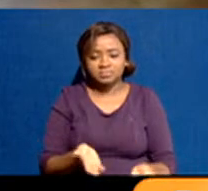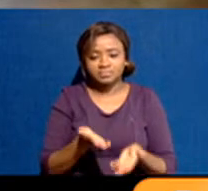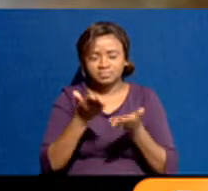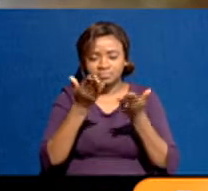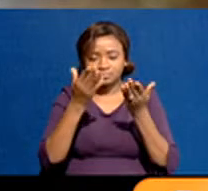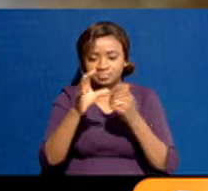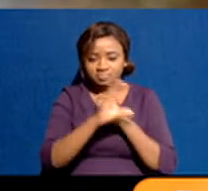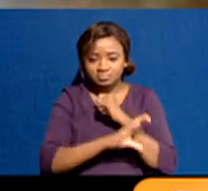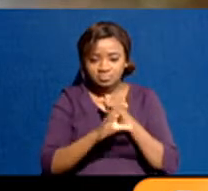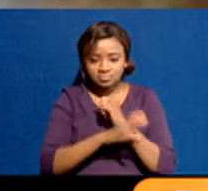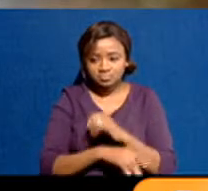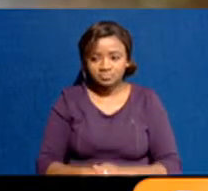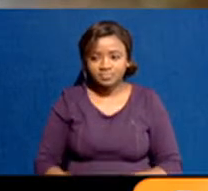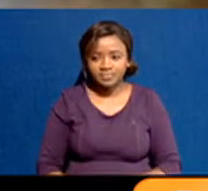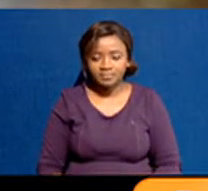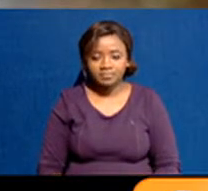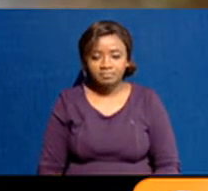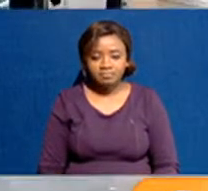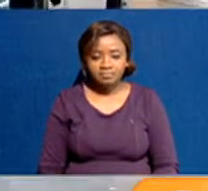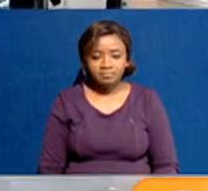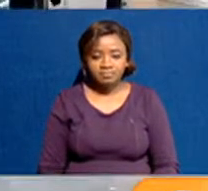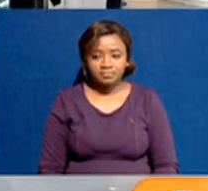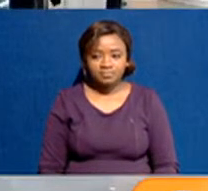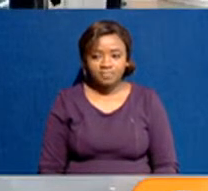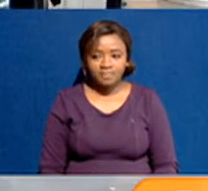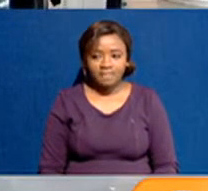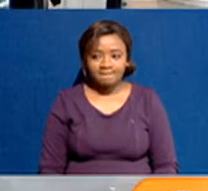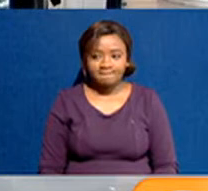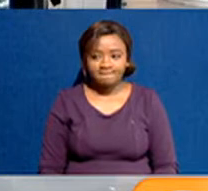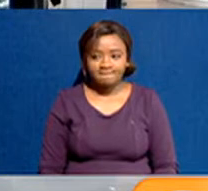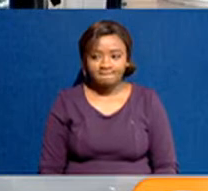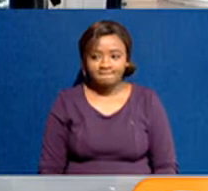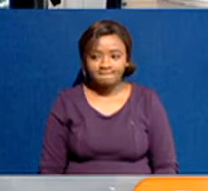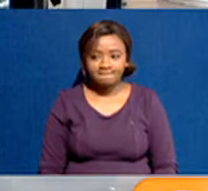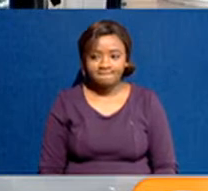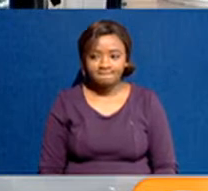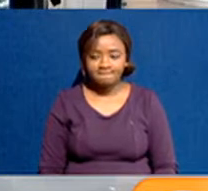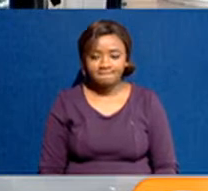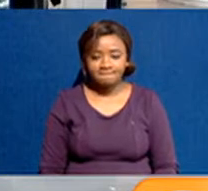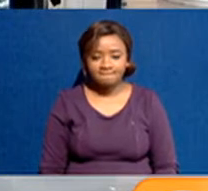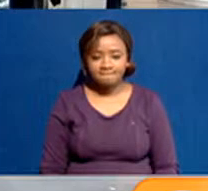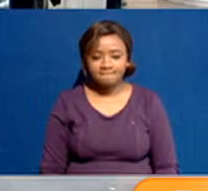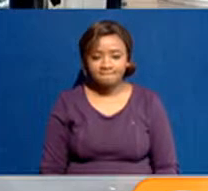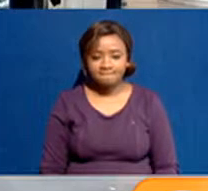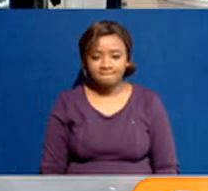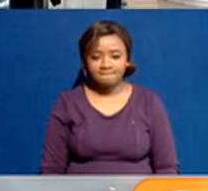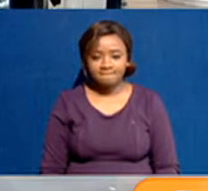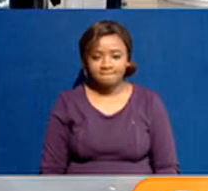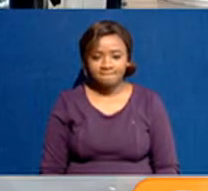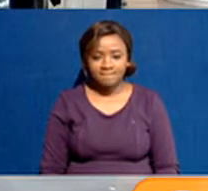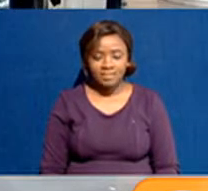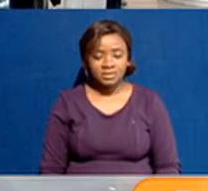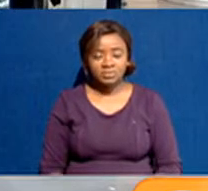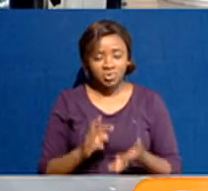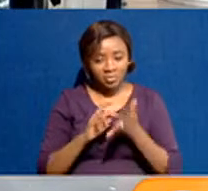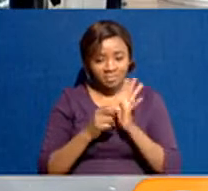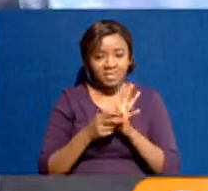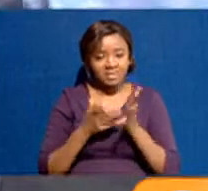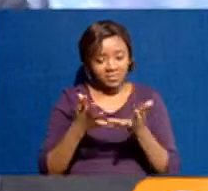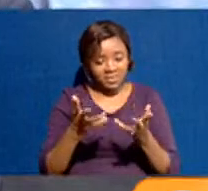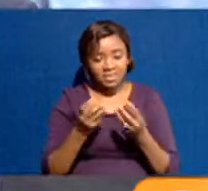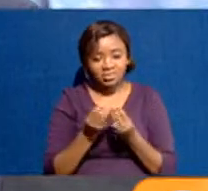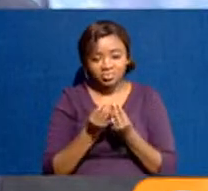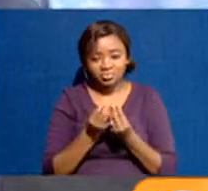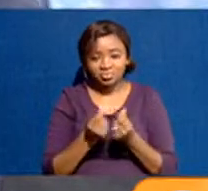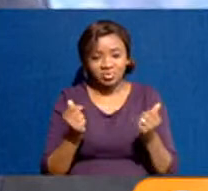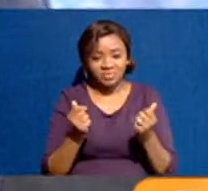Wanjiru, what I'm hearing here is a call for de-escalation. And that de-escalation needs to happen between now and Thursday because, you know,